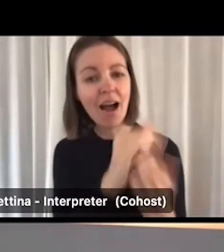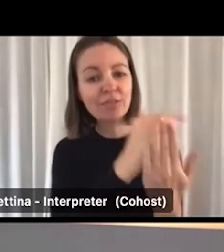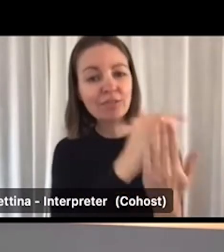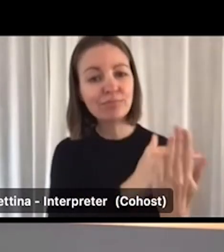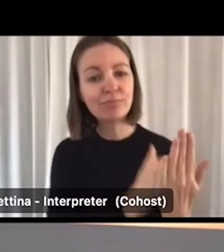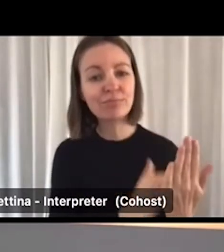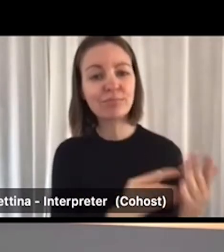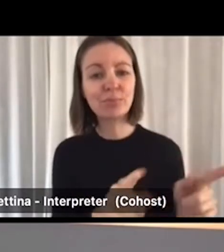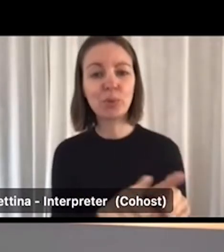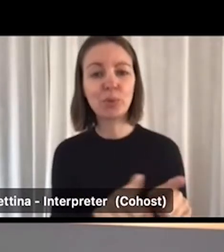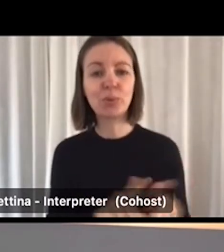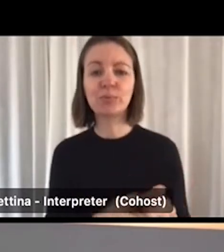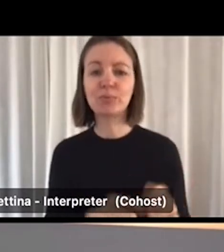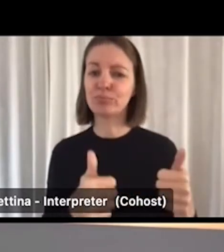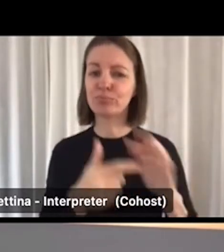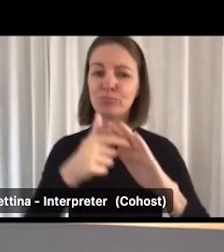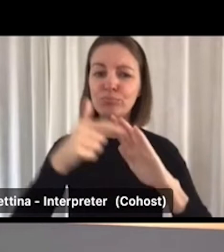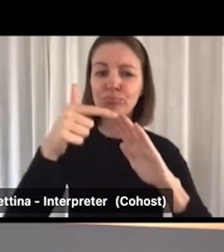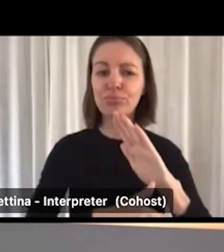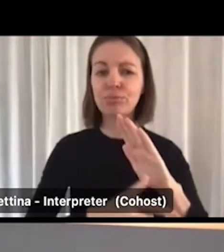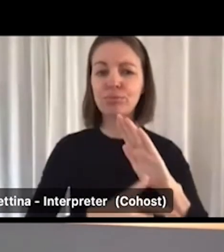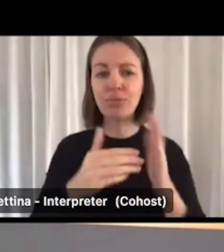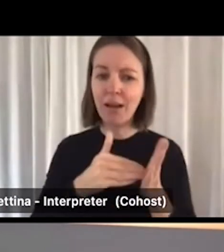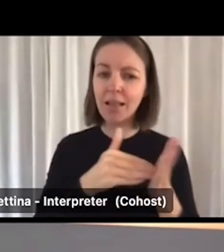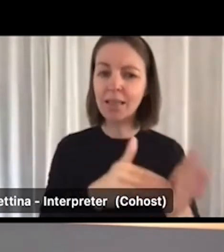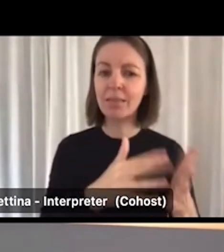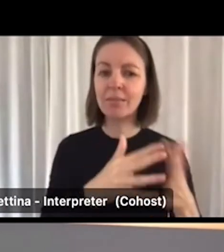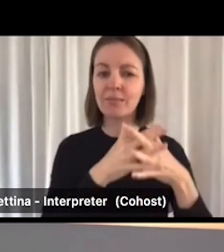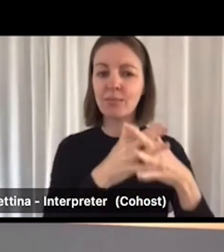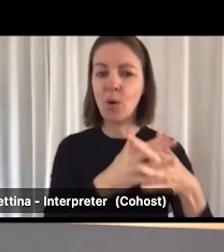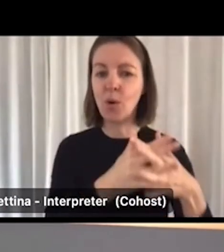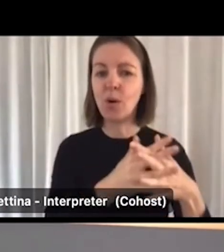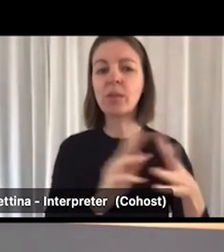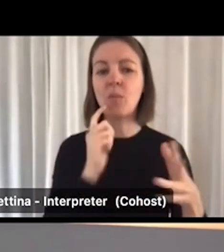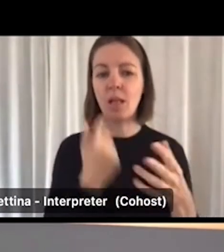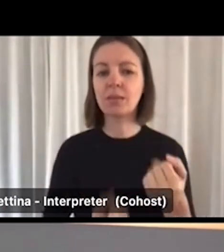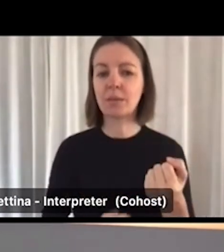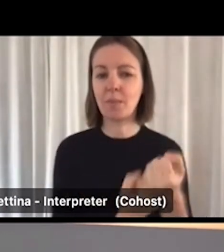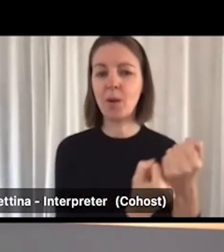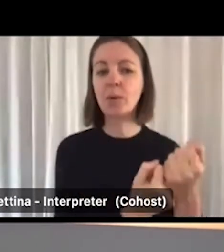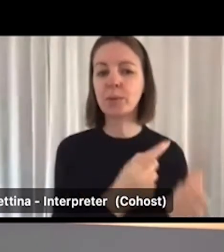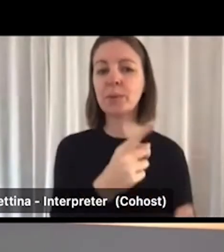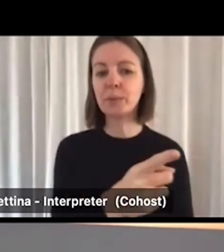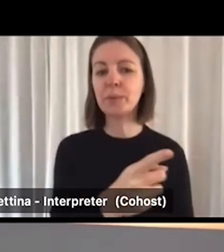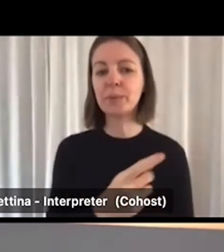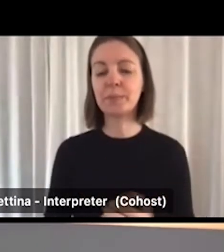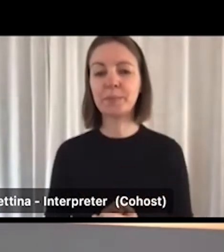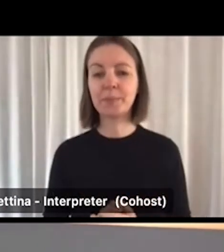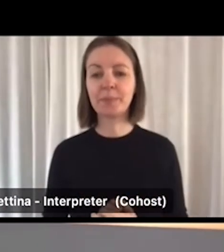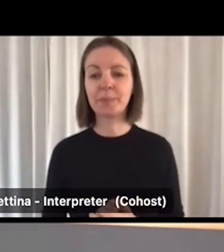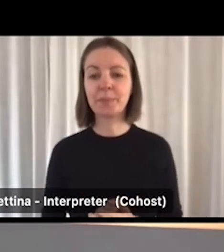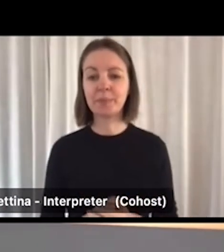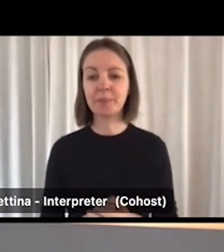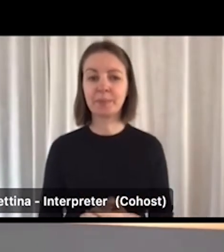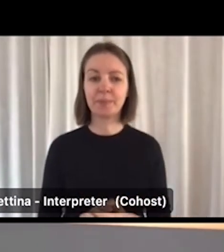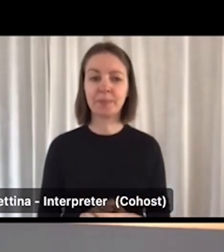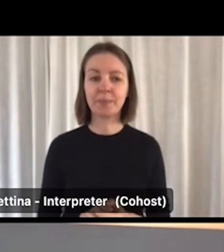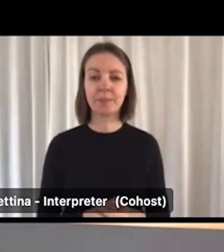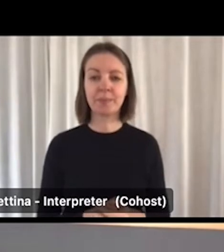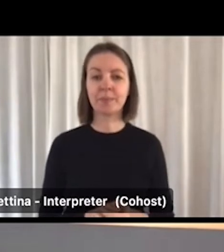process. And they're quite thorough and they will help you to support you with accessing our online supports.